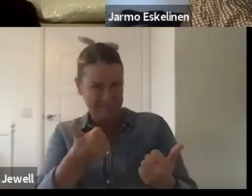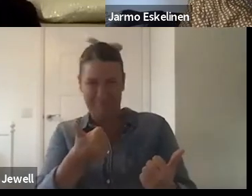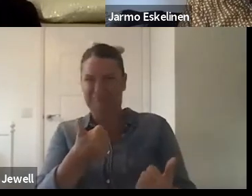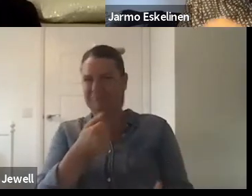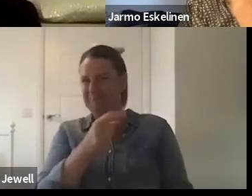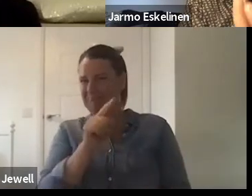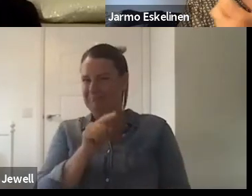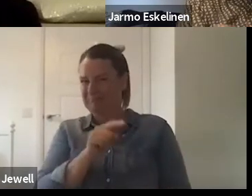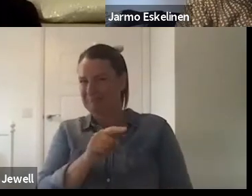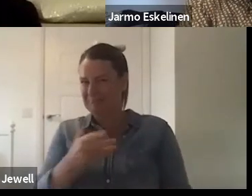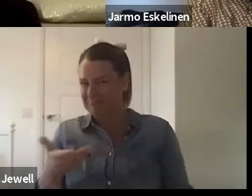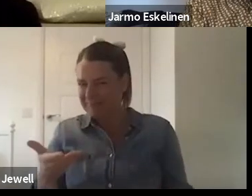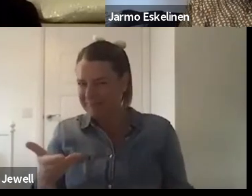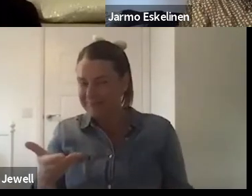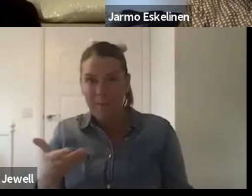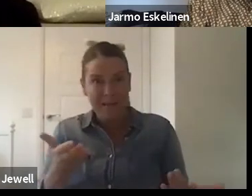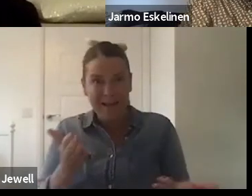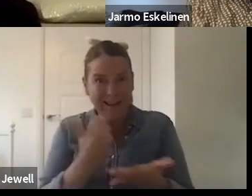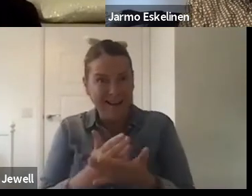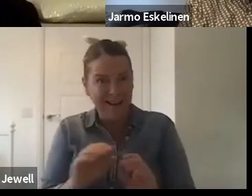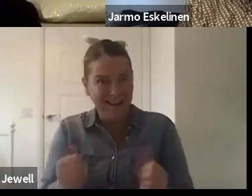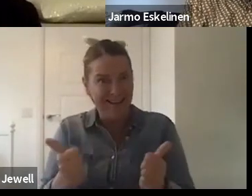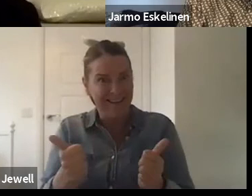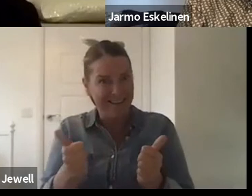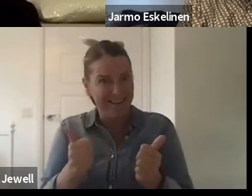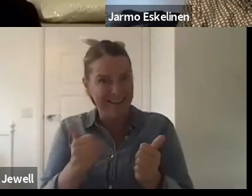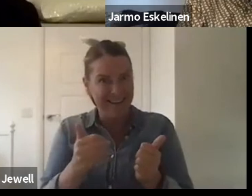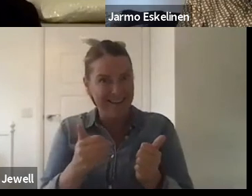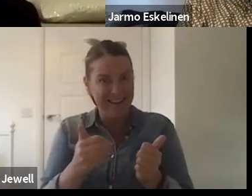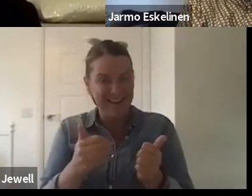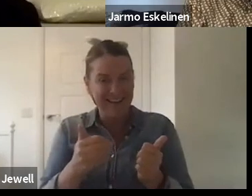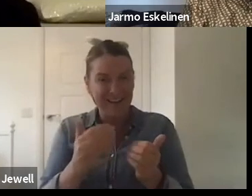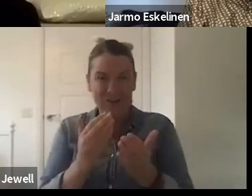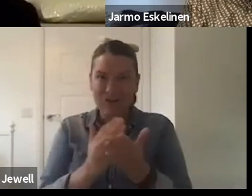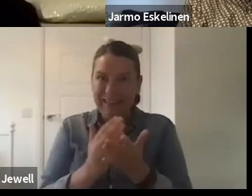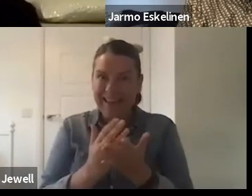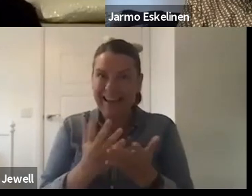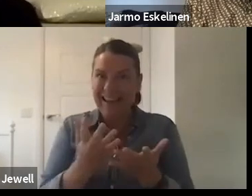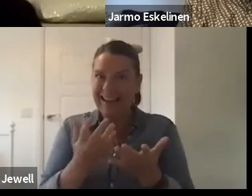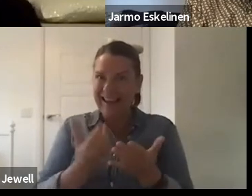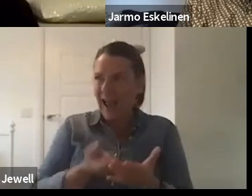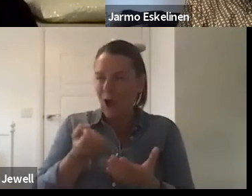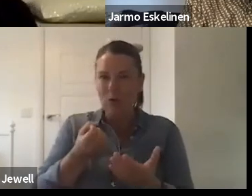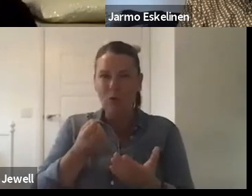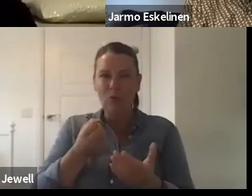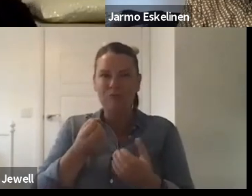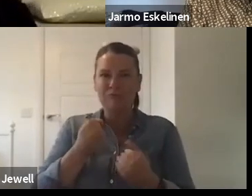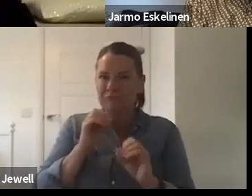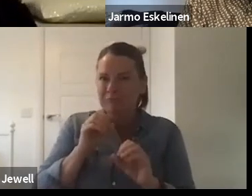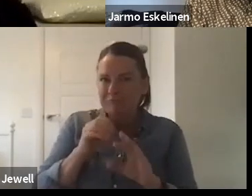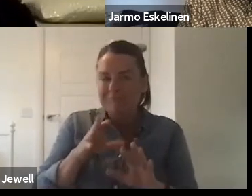machine learning driven creativity and the actual, actual delivery of, of, of artists.